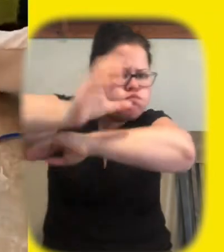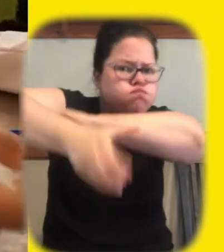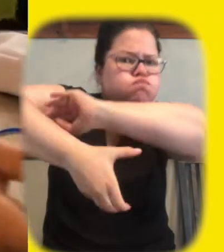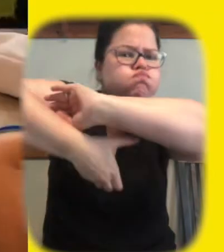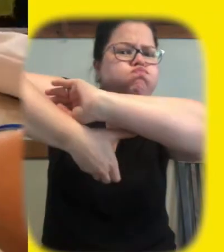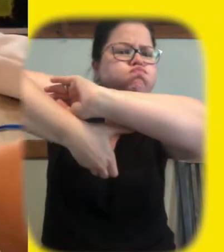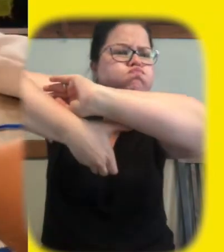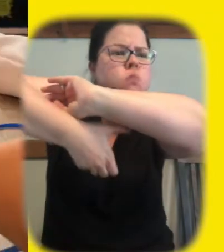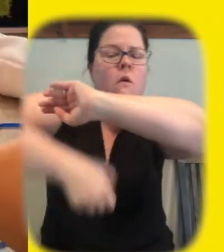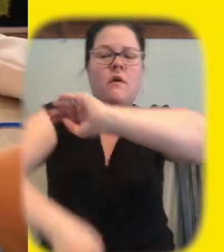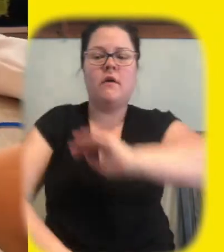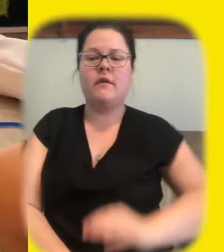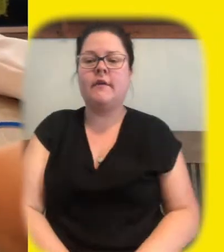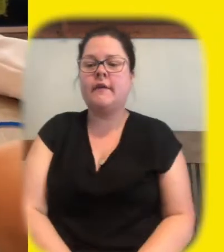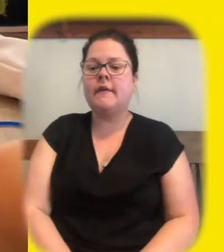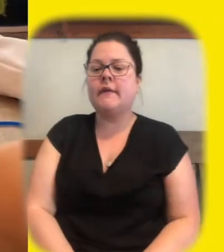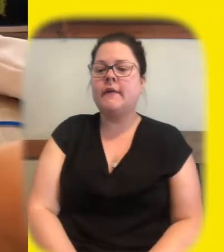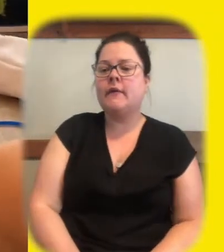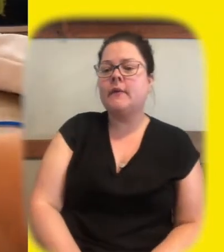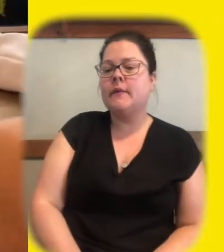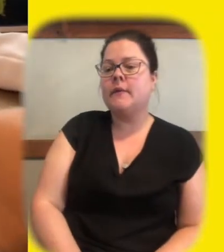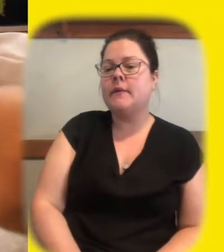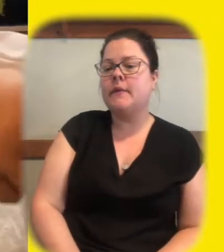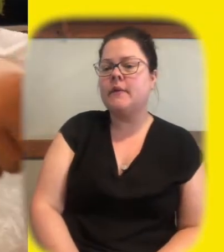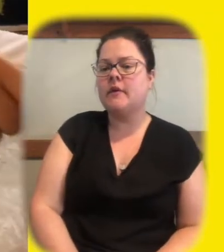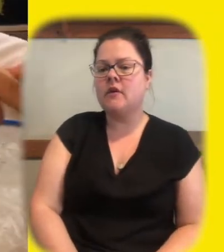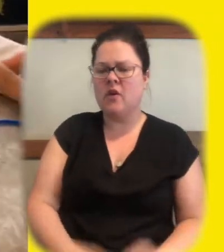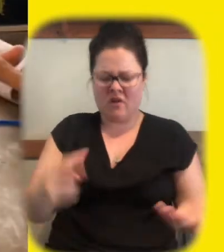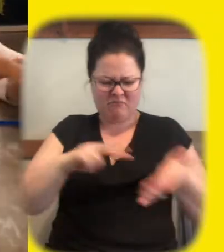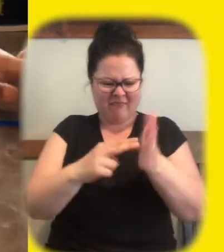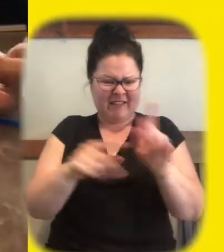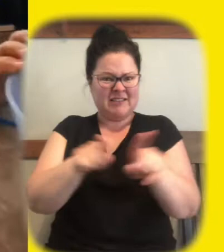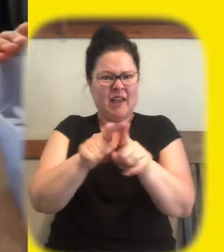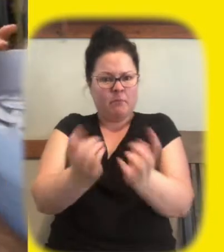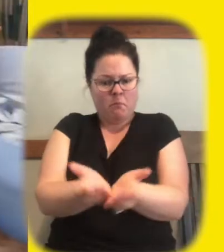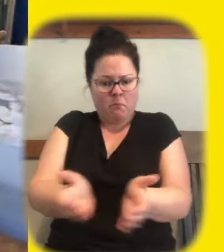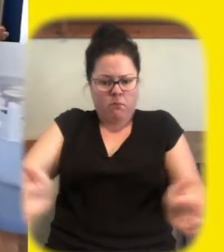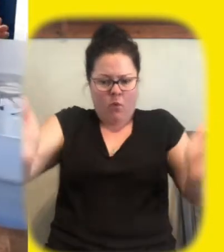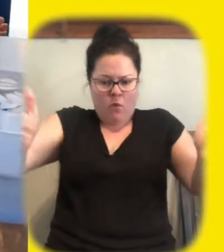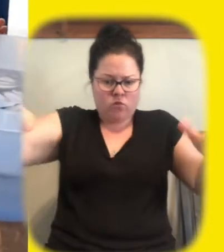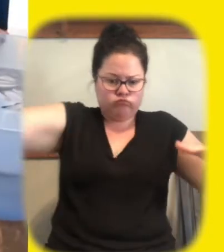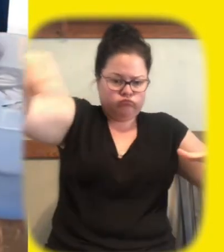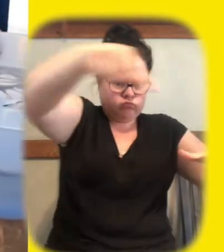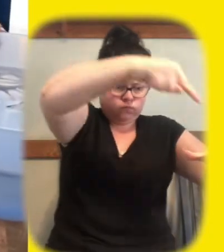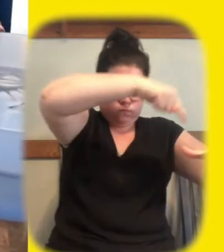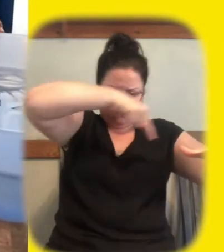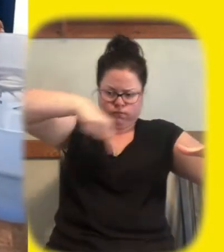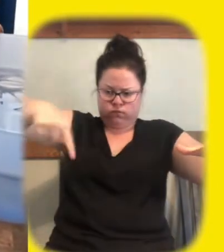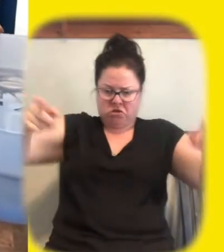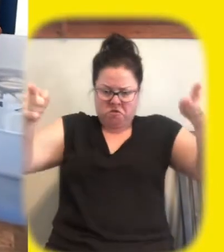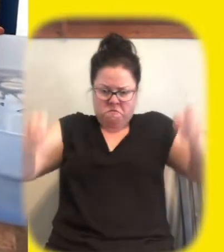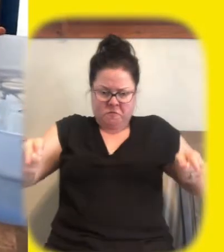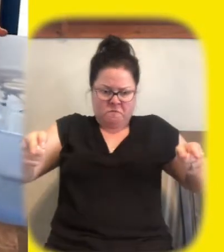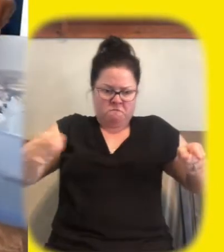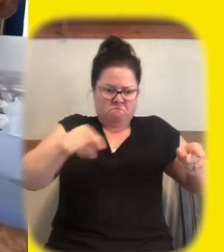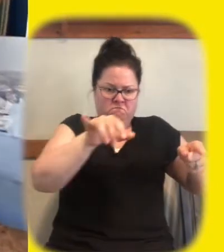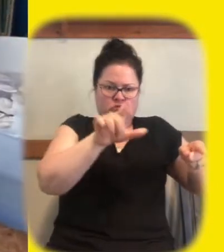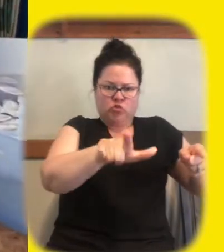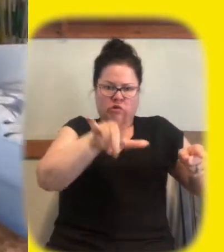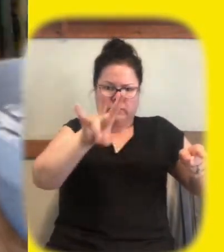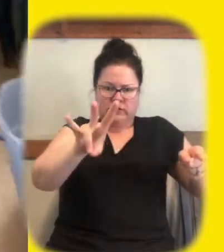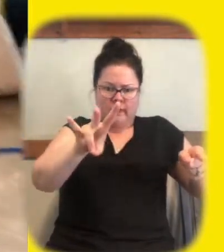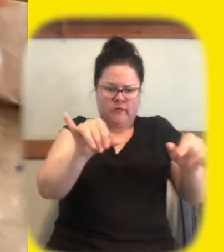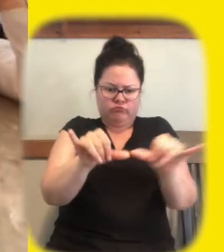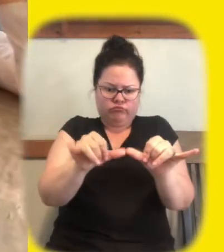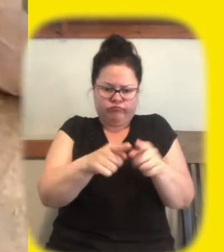then my arm will just be the top of this all the way around yeah that's pretty